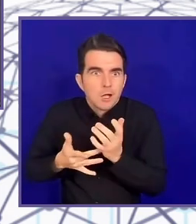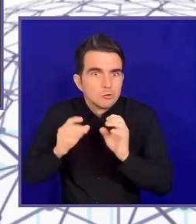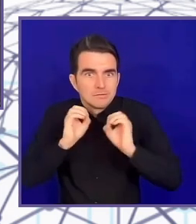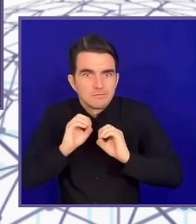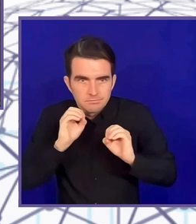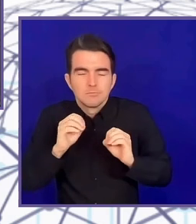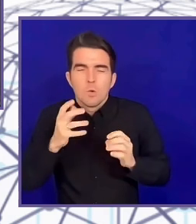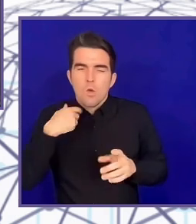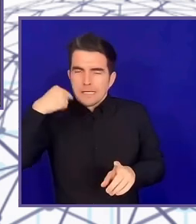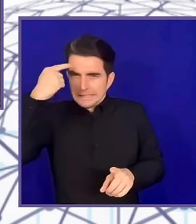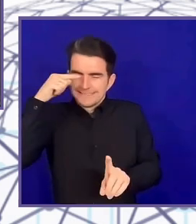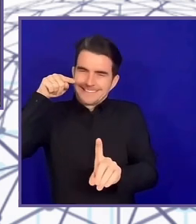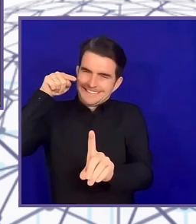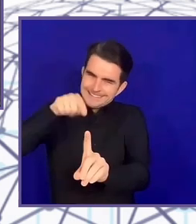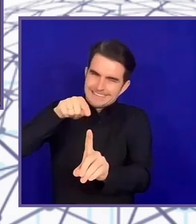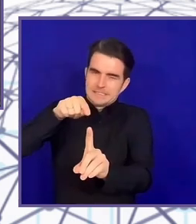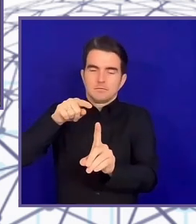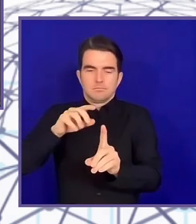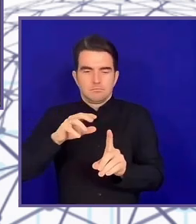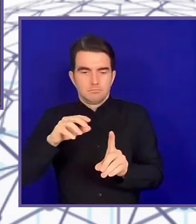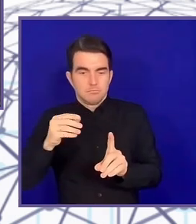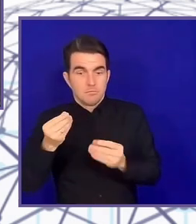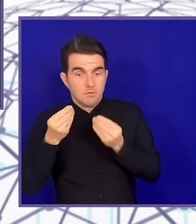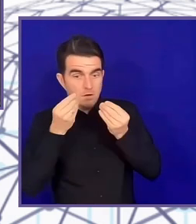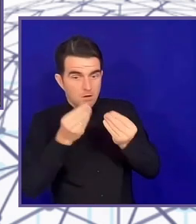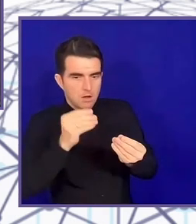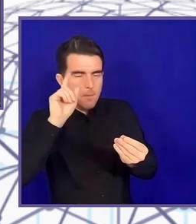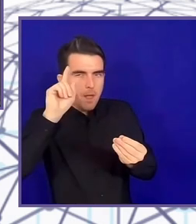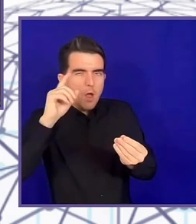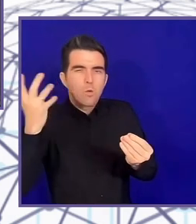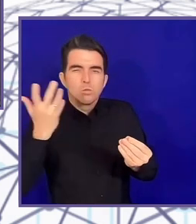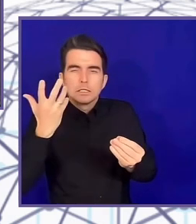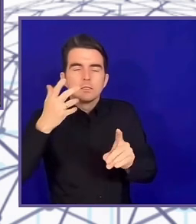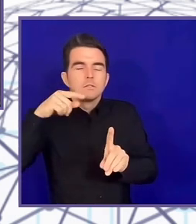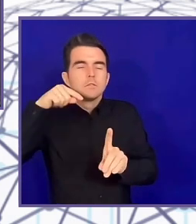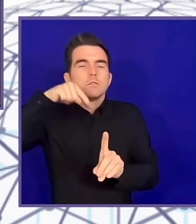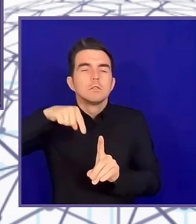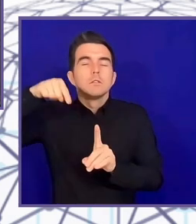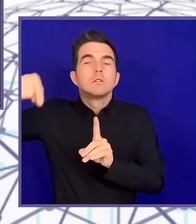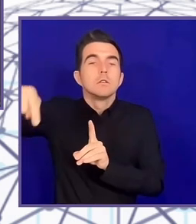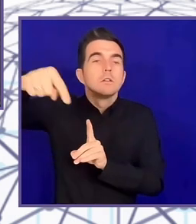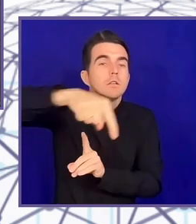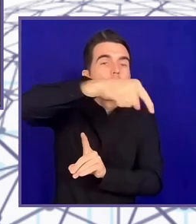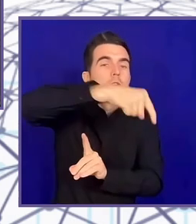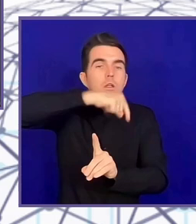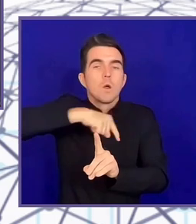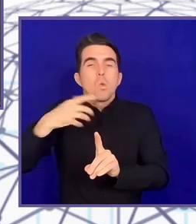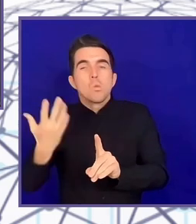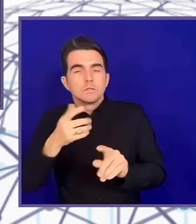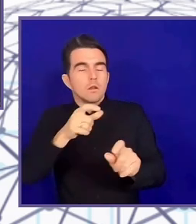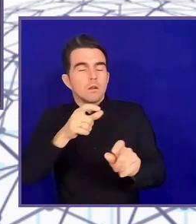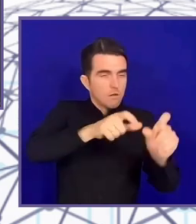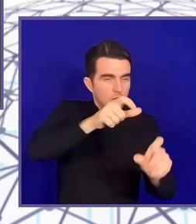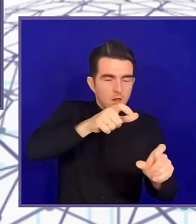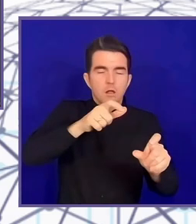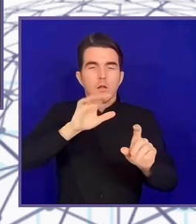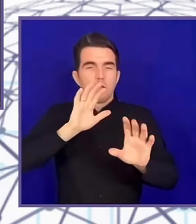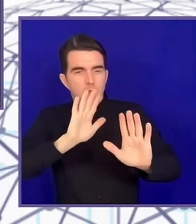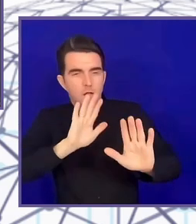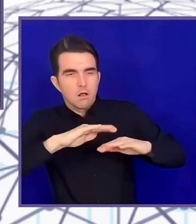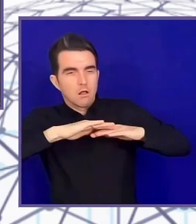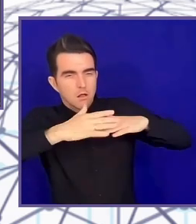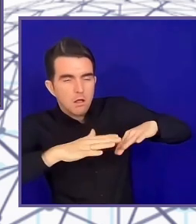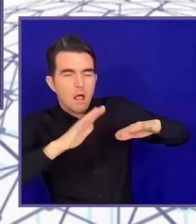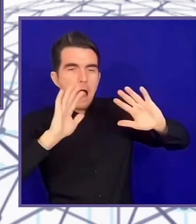in the context of developing nations as is the Africa space? Because we have had situations whereby